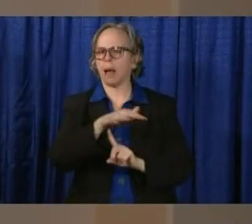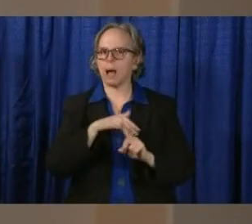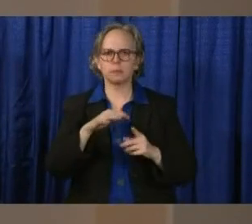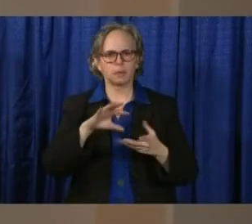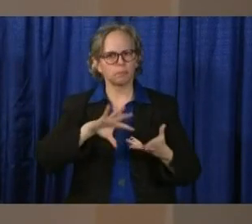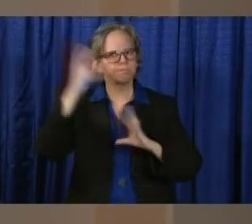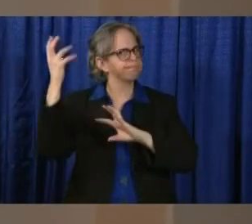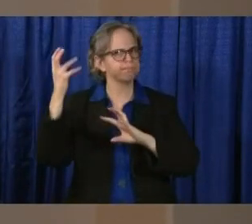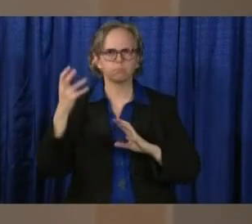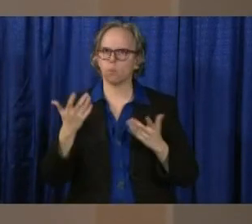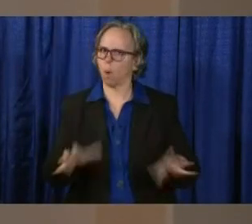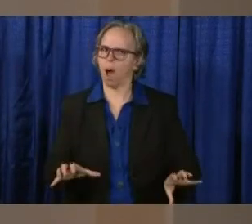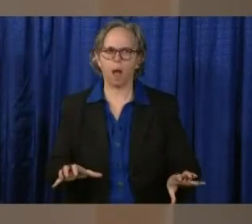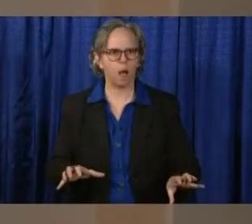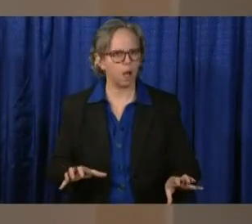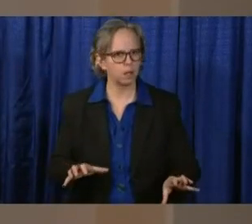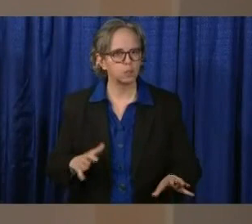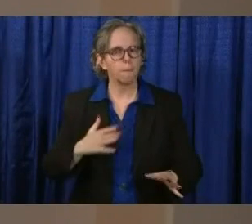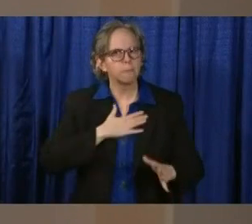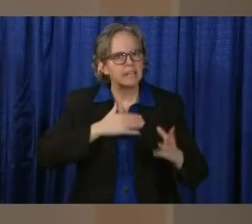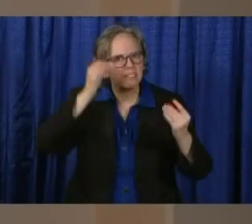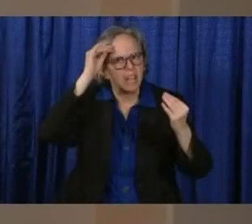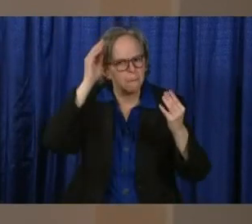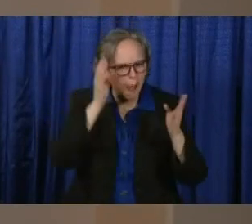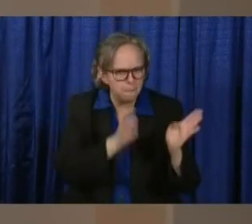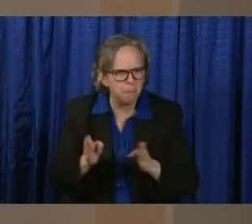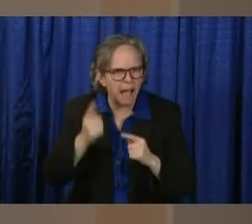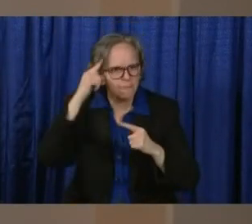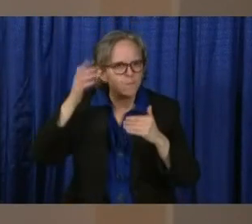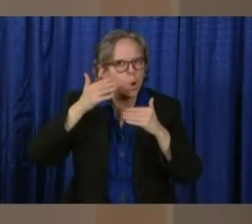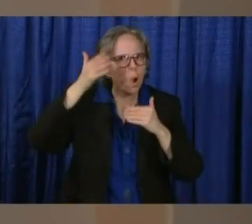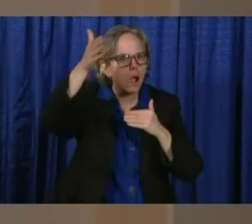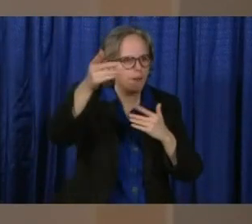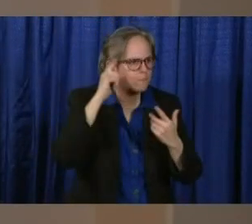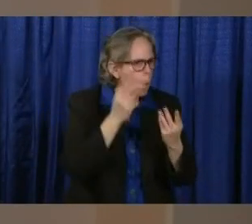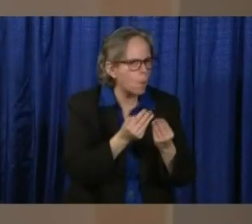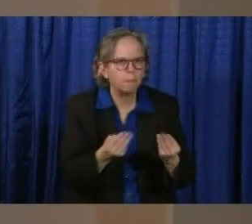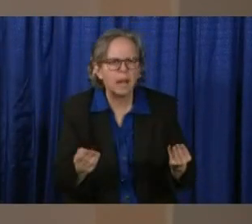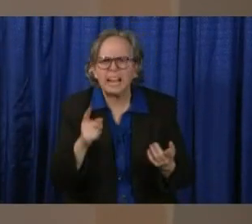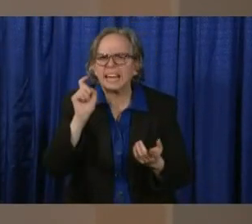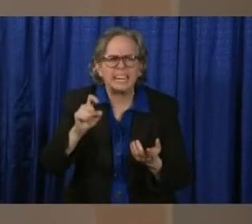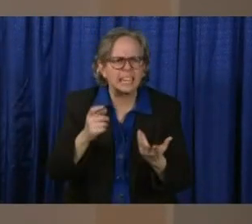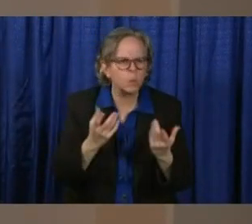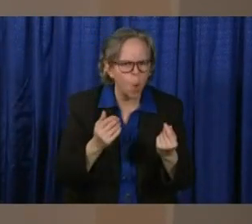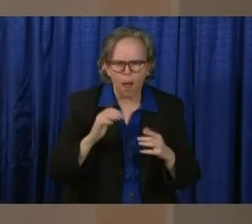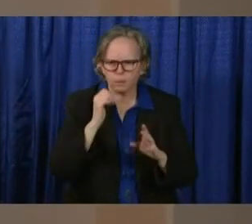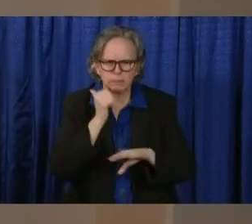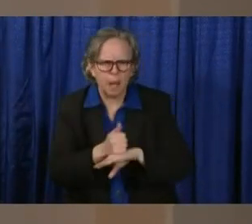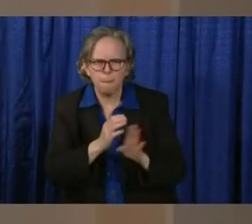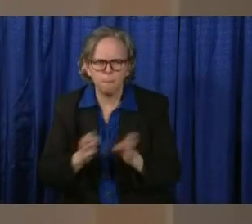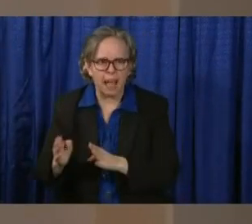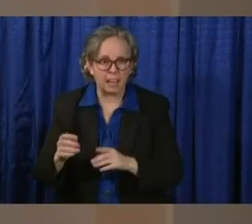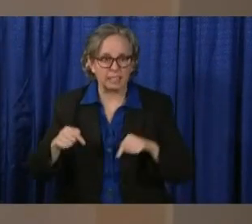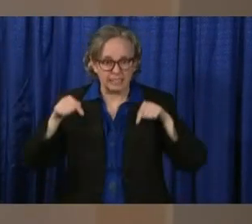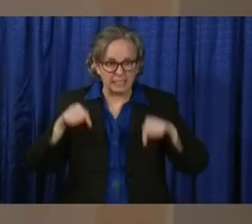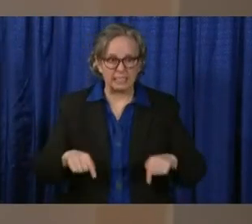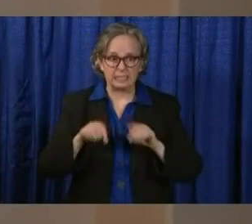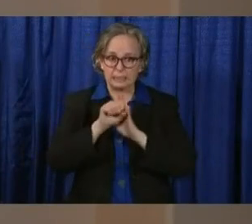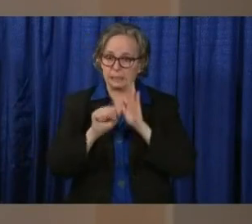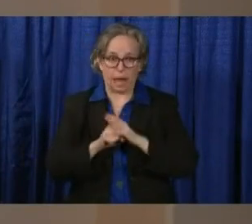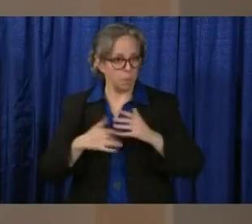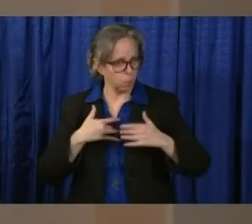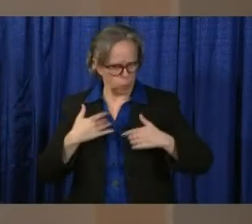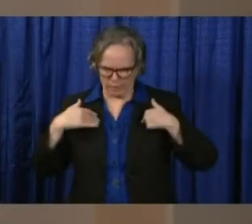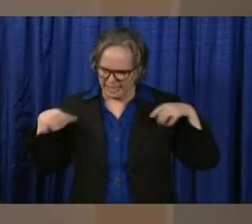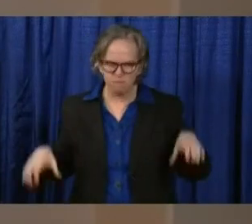those things. Source them now. Think about planning for that future. That's what we're doing in state government. We're thinking about that day. What